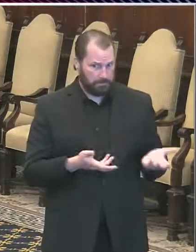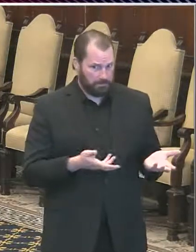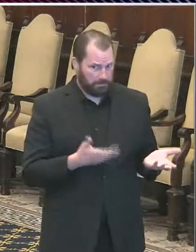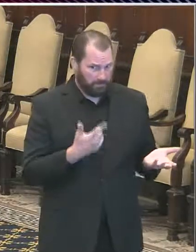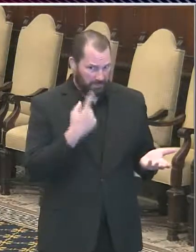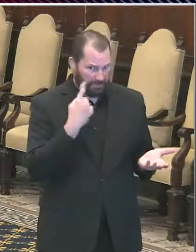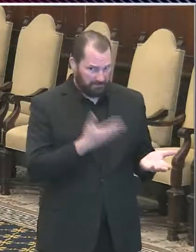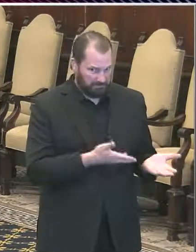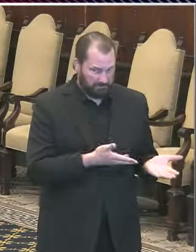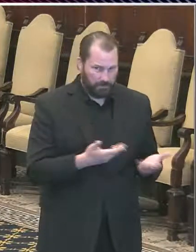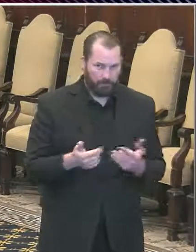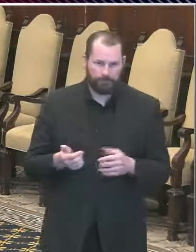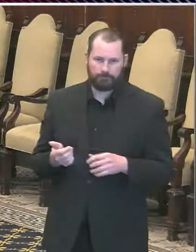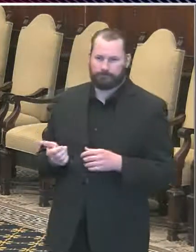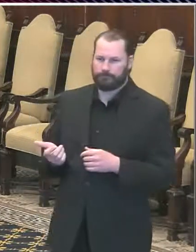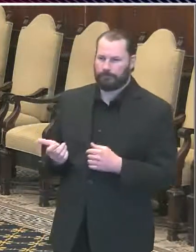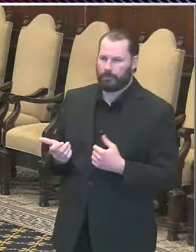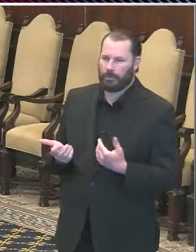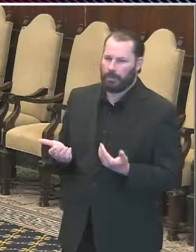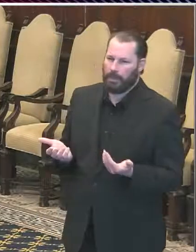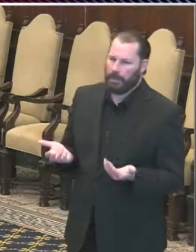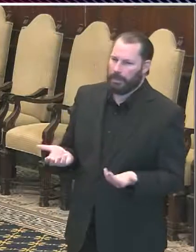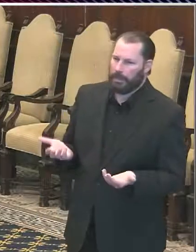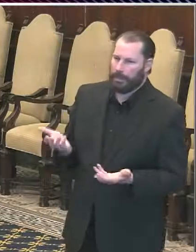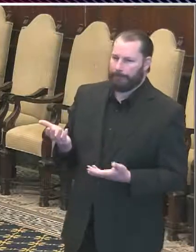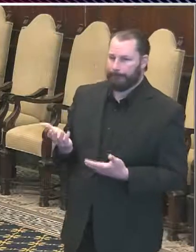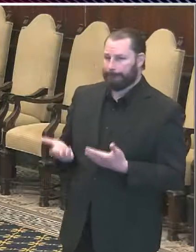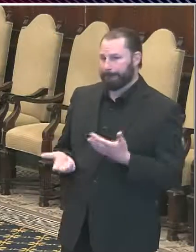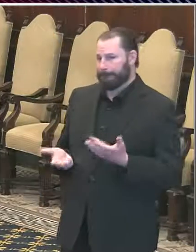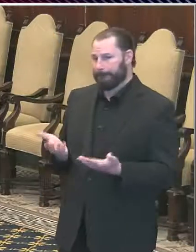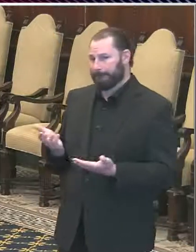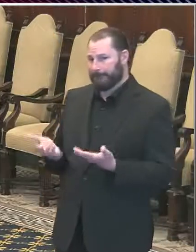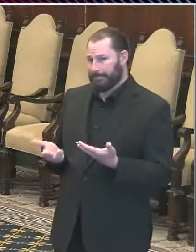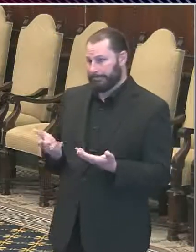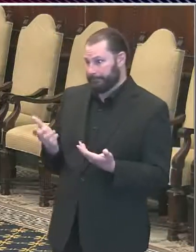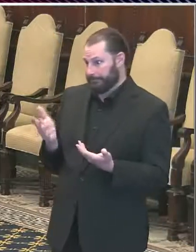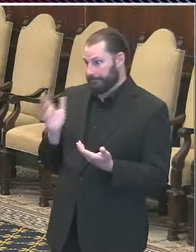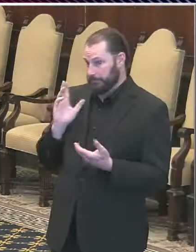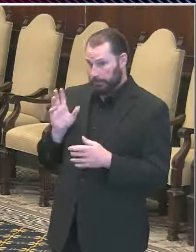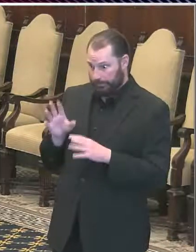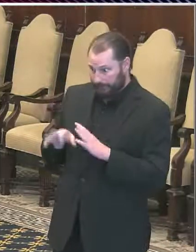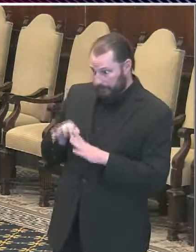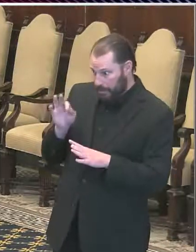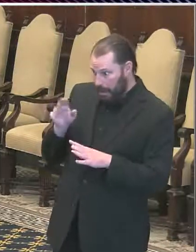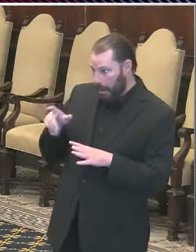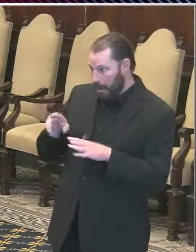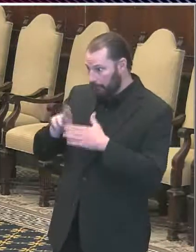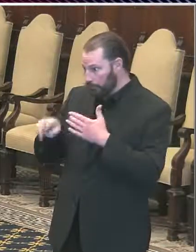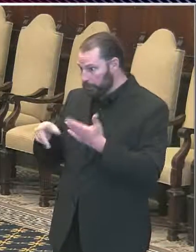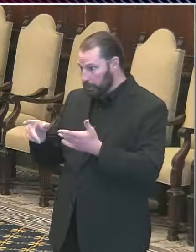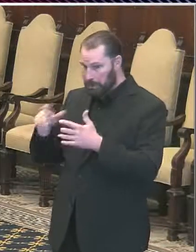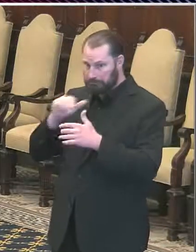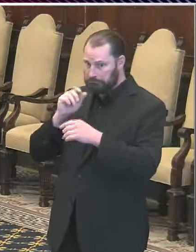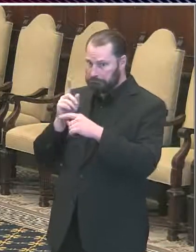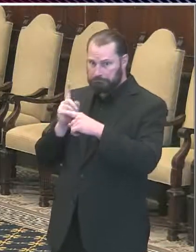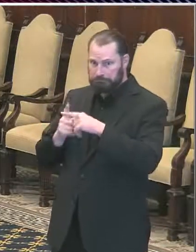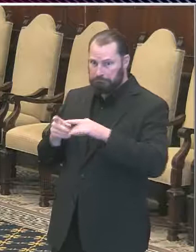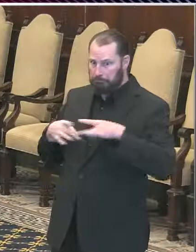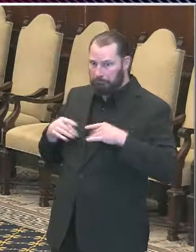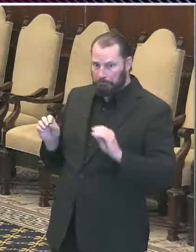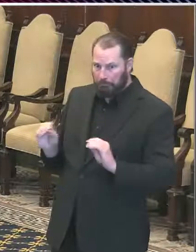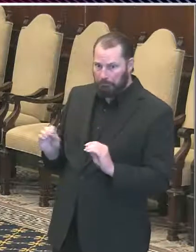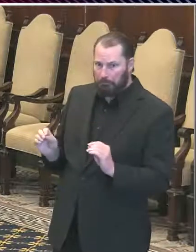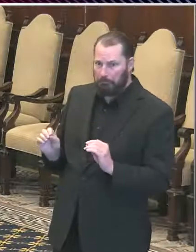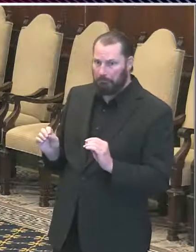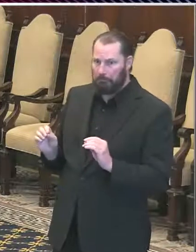real benefit. We may find that none of them are positive in which case we wouldn't do anything different. We may find someone who was testing positive who had the infection